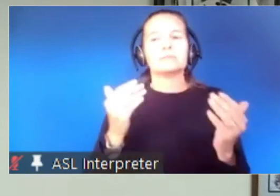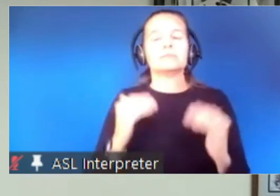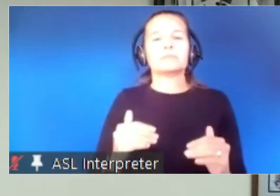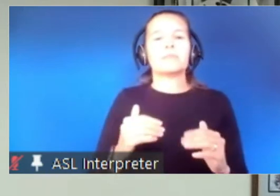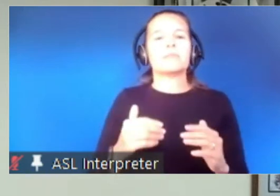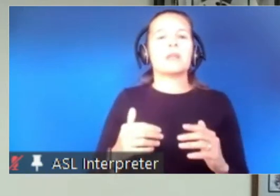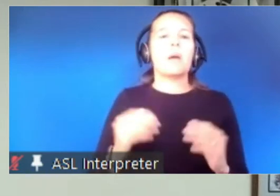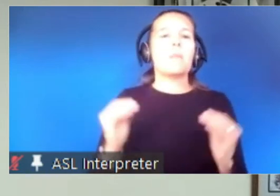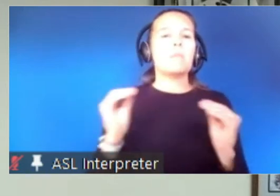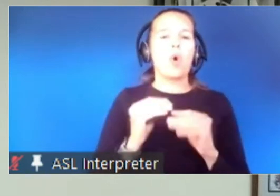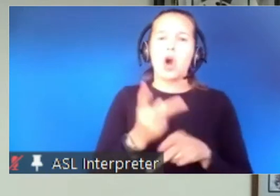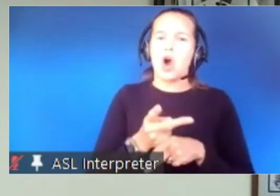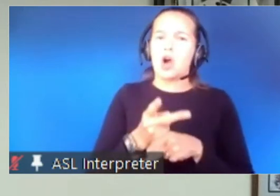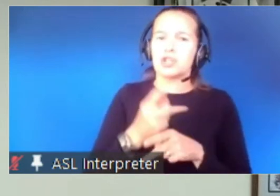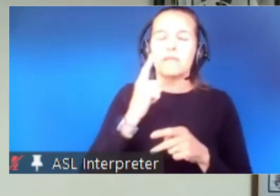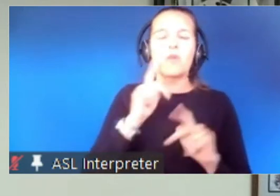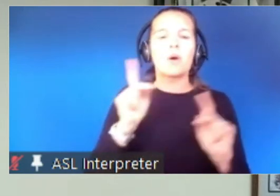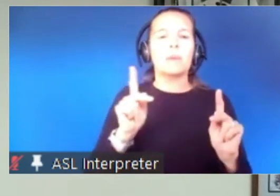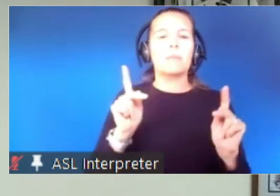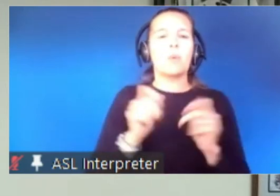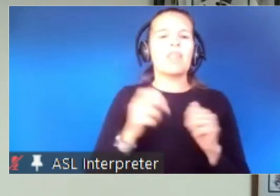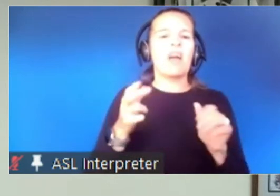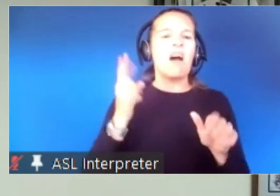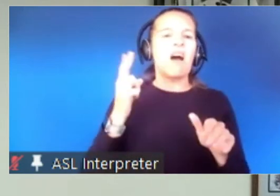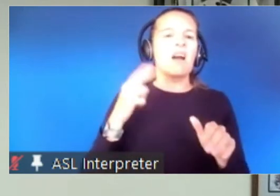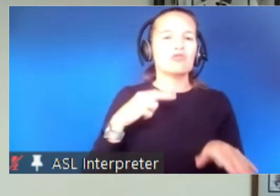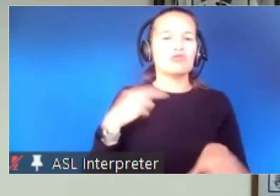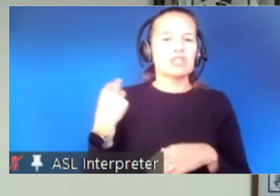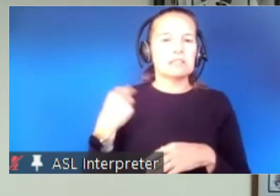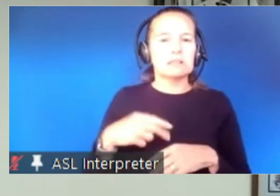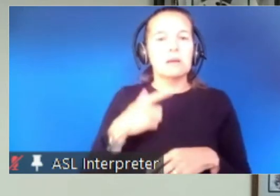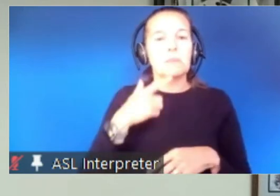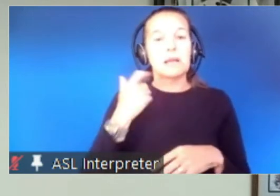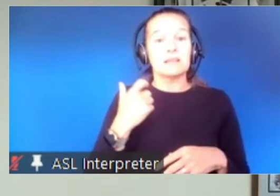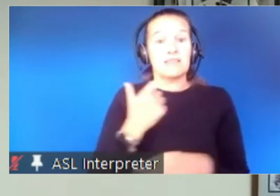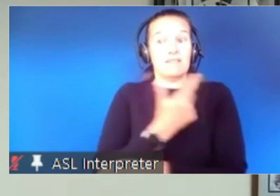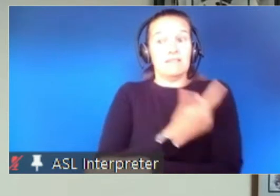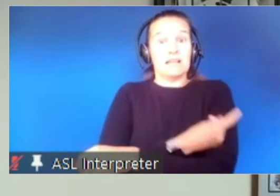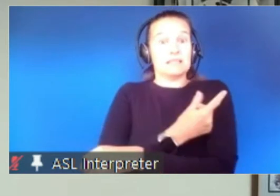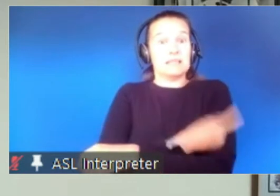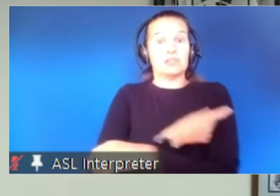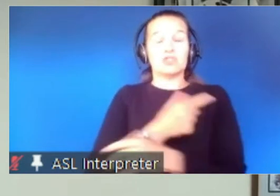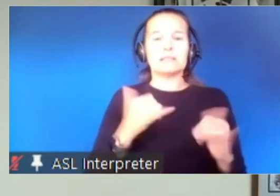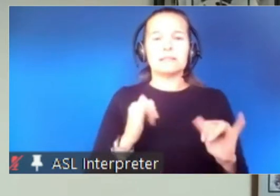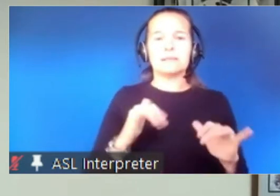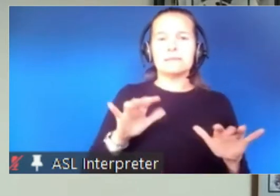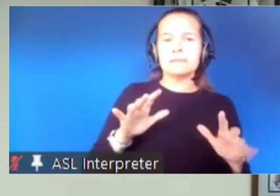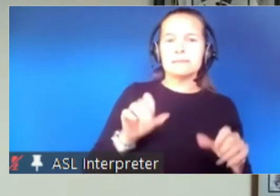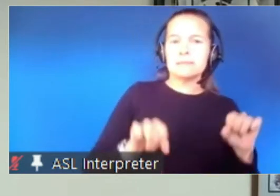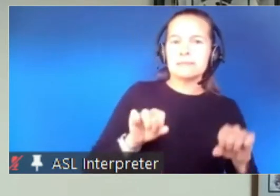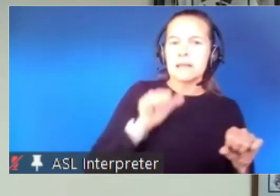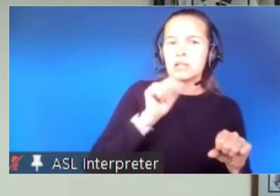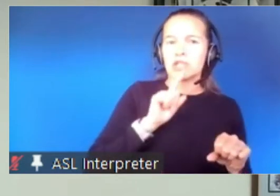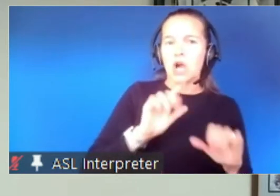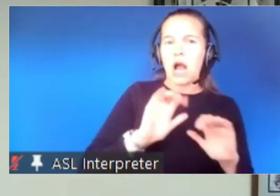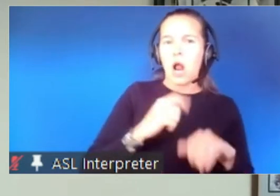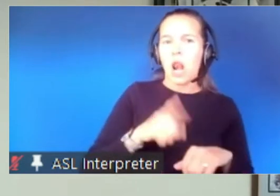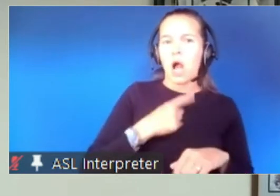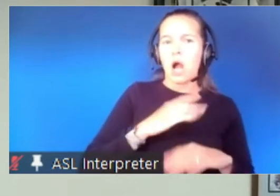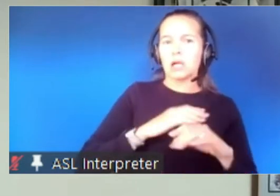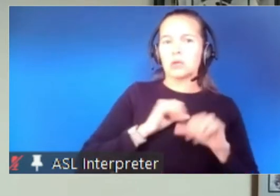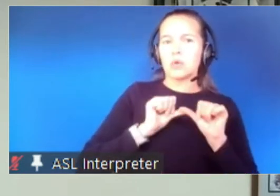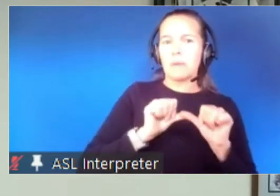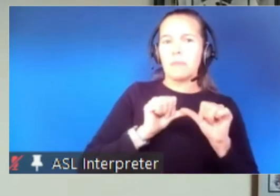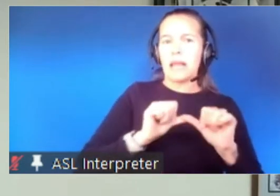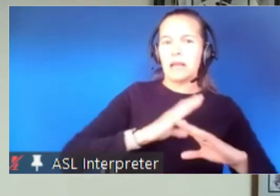with higher risk since vaccine experience is a little too early to be sure of the duration of immunity and transmission